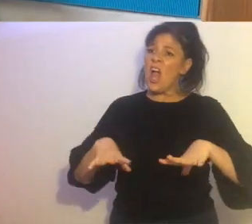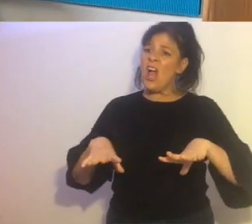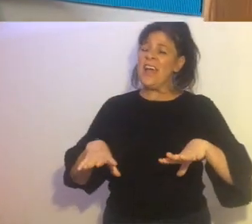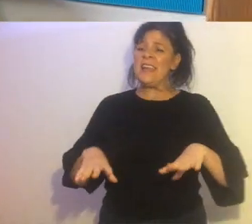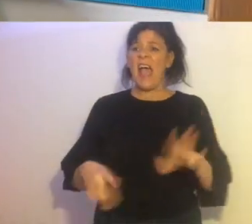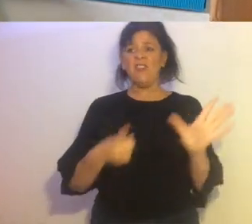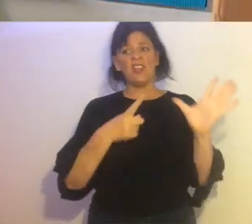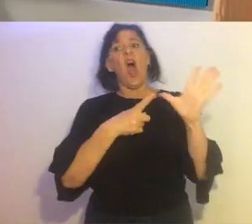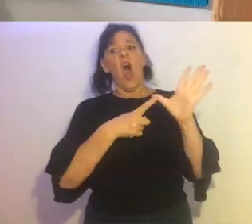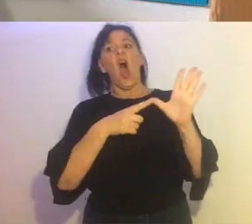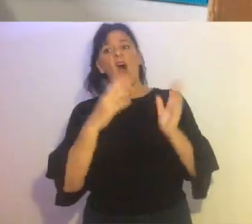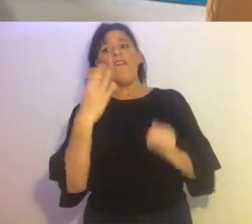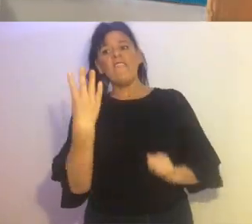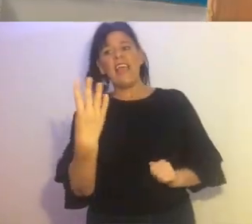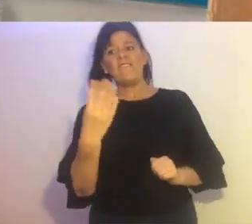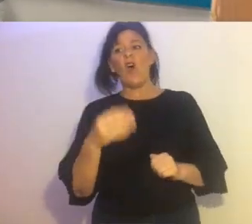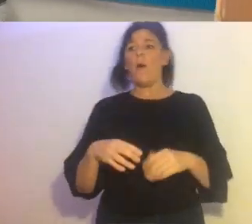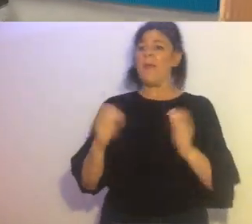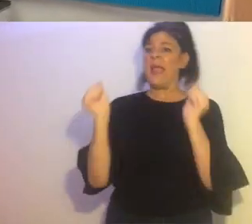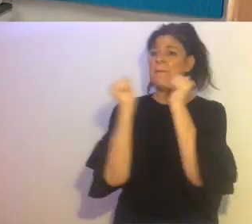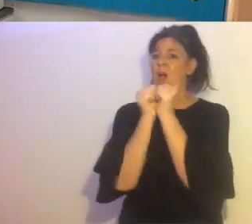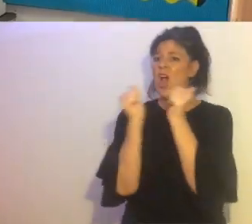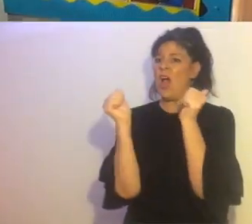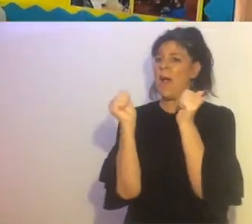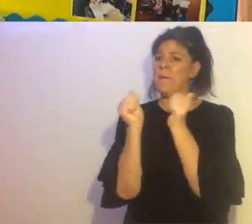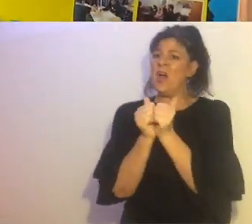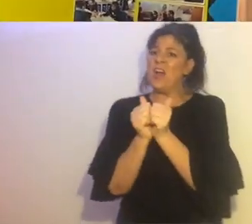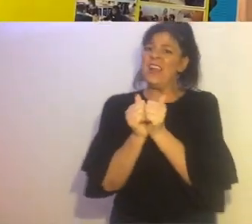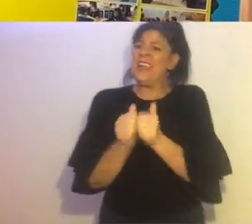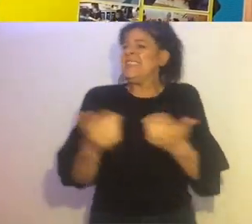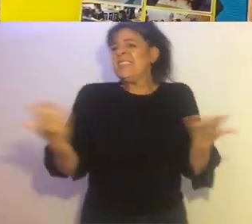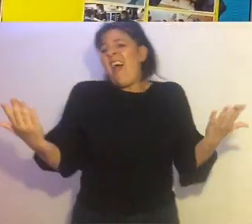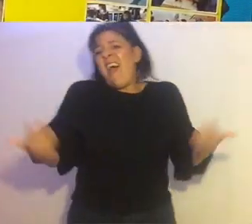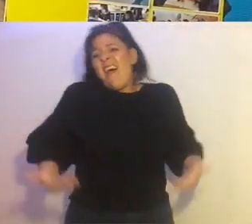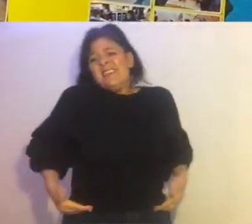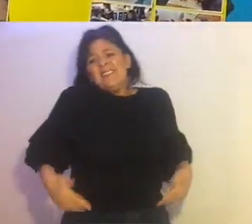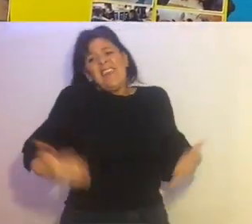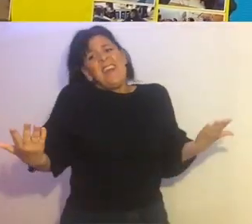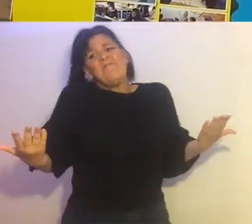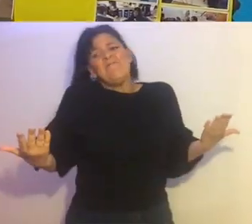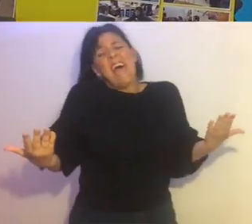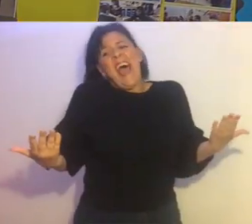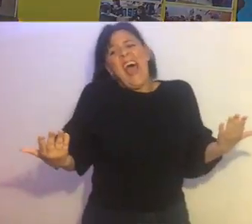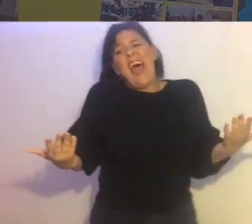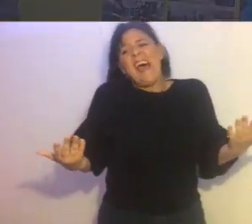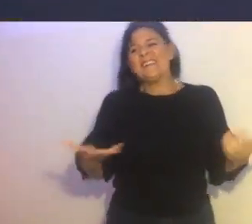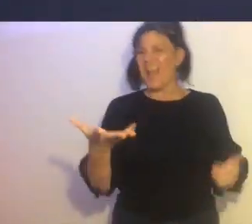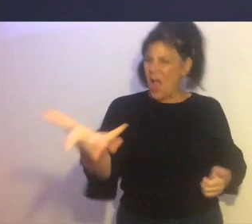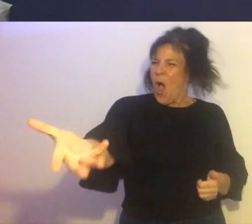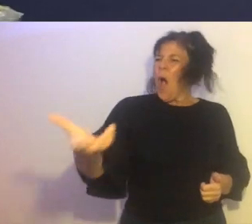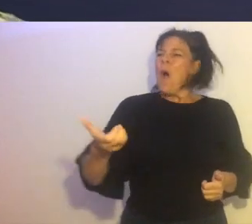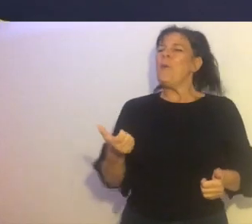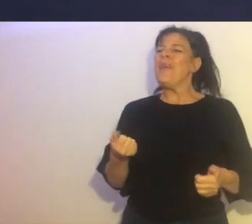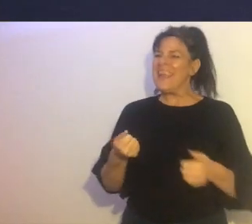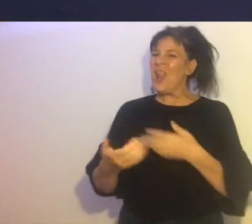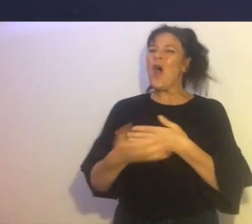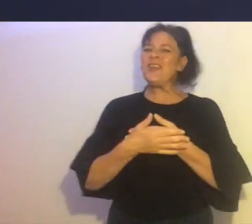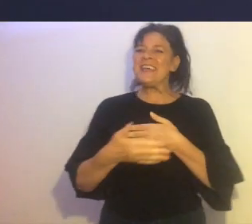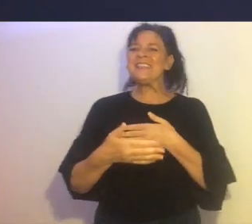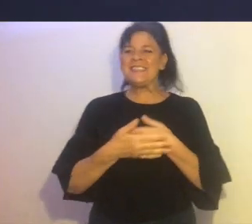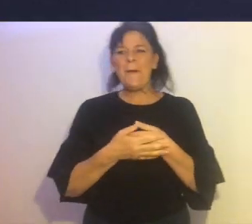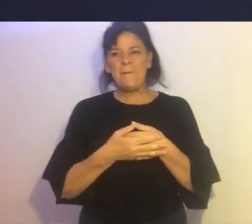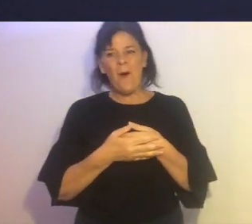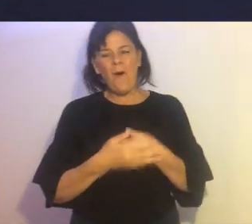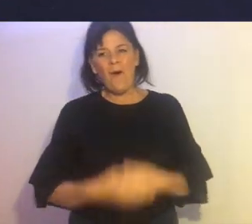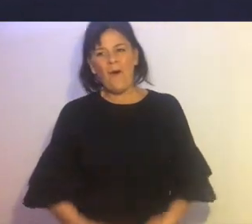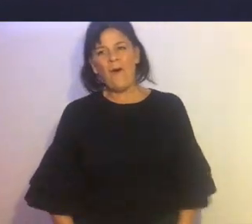run out of eight from the core But it doesn't matter We're